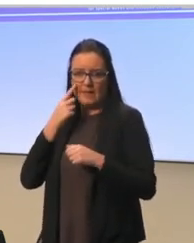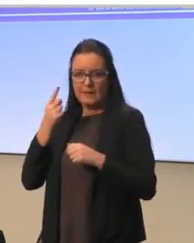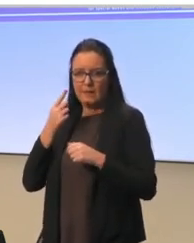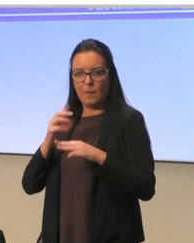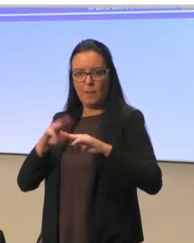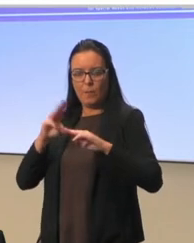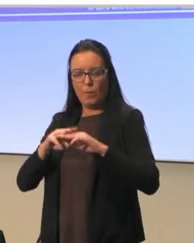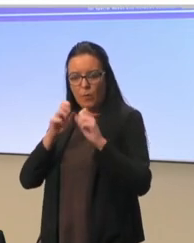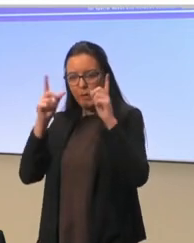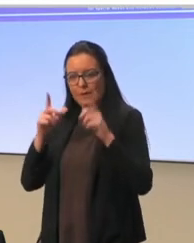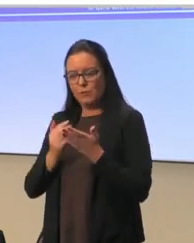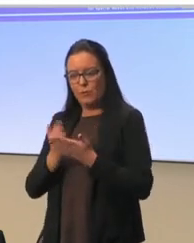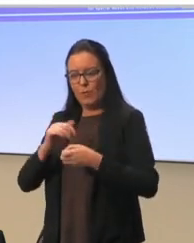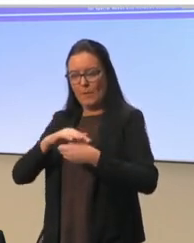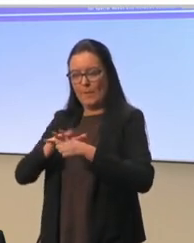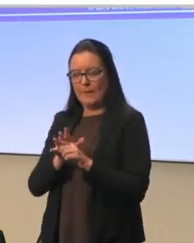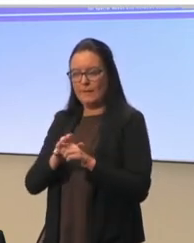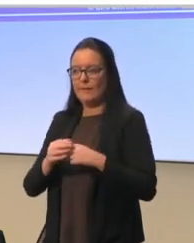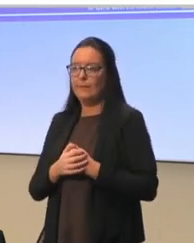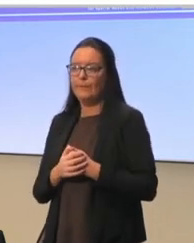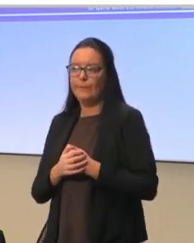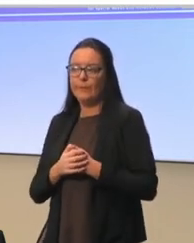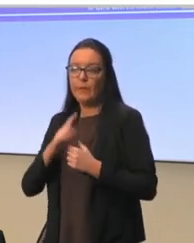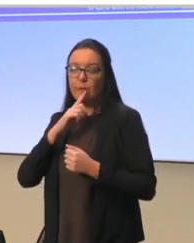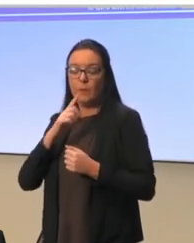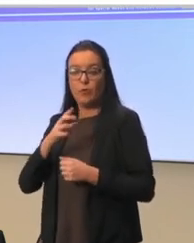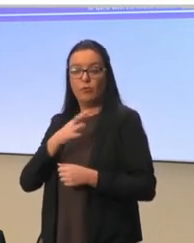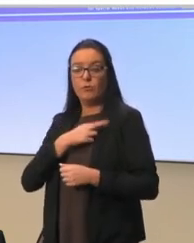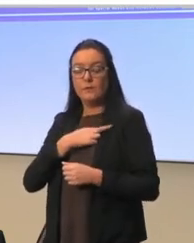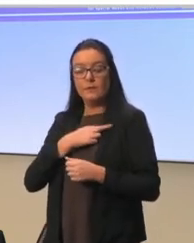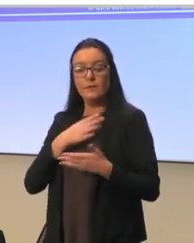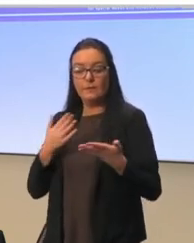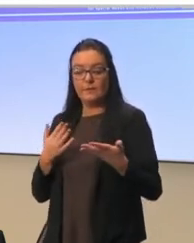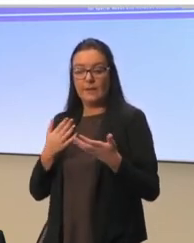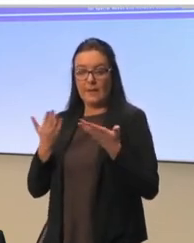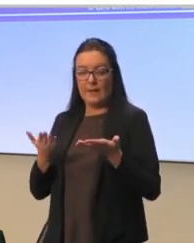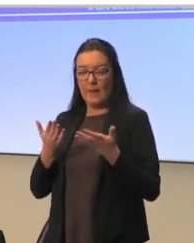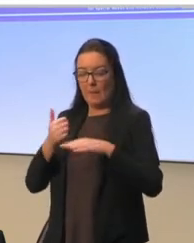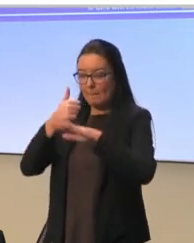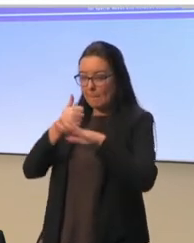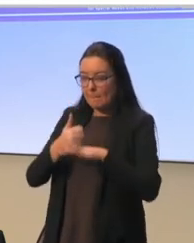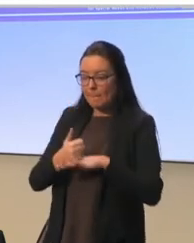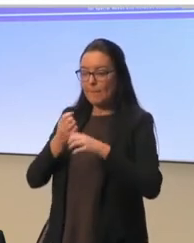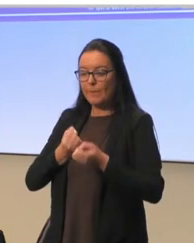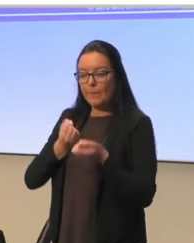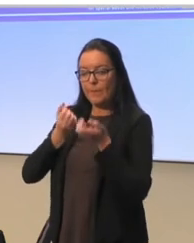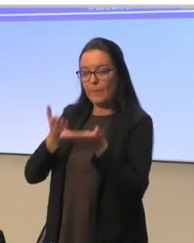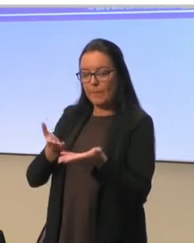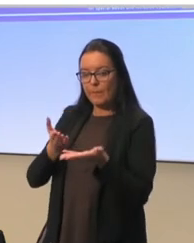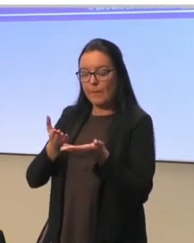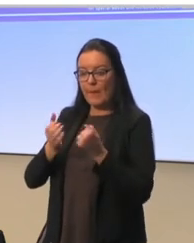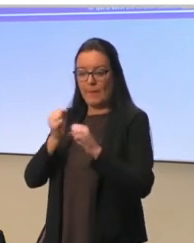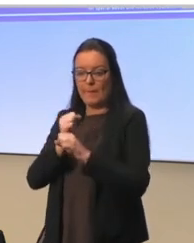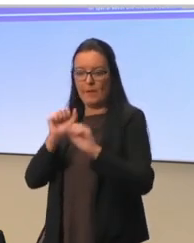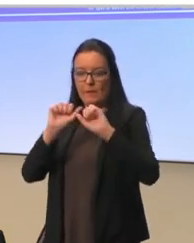So, having hopefully given you the basis of our work in the agency,